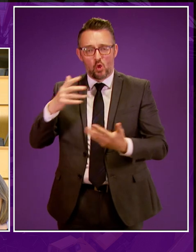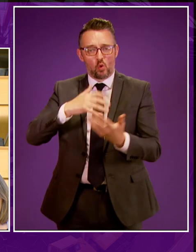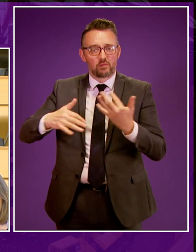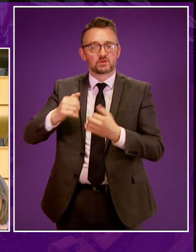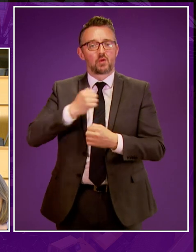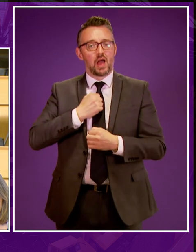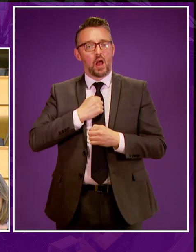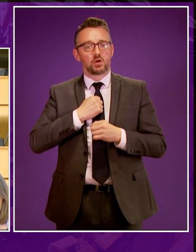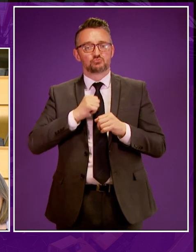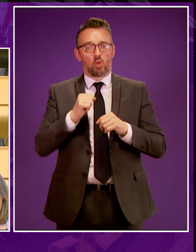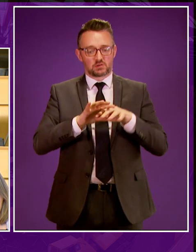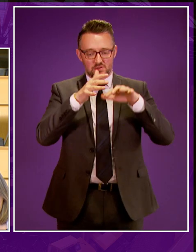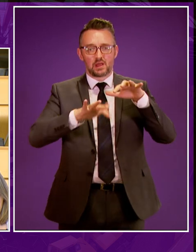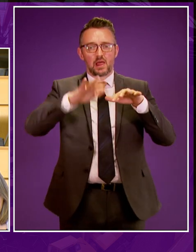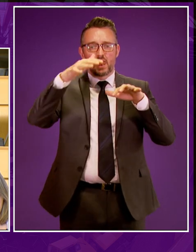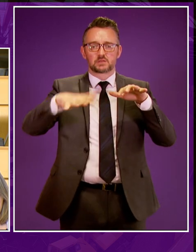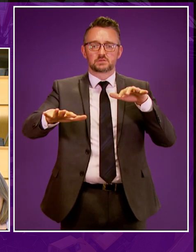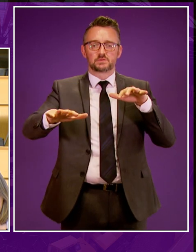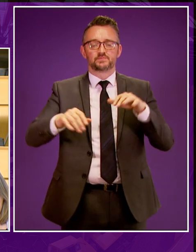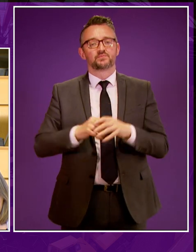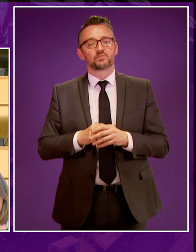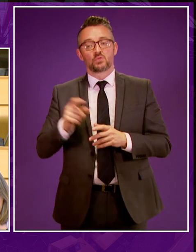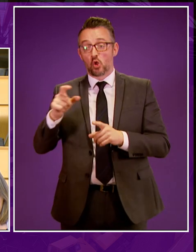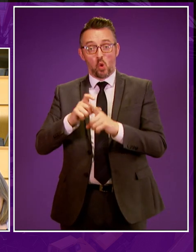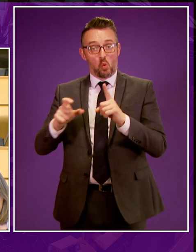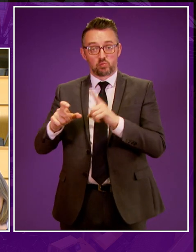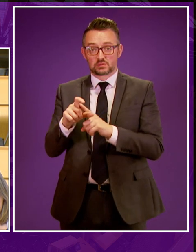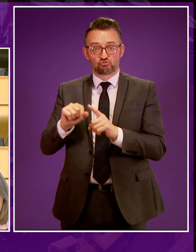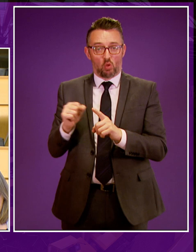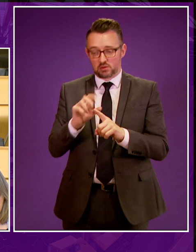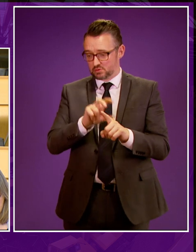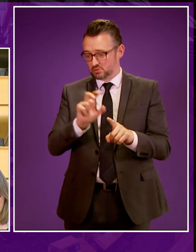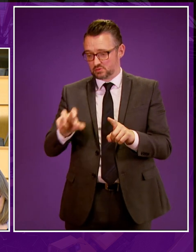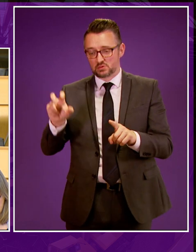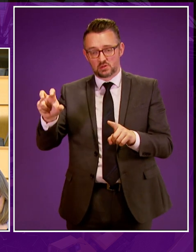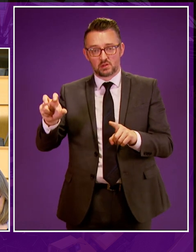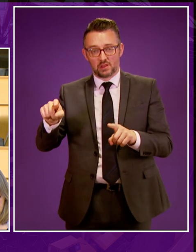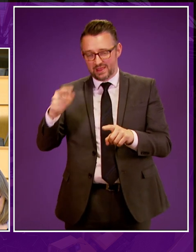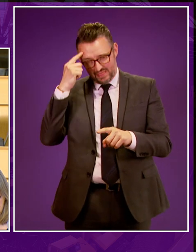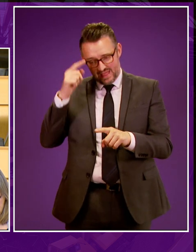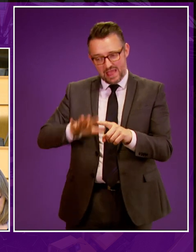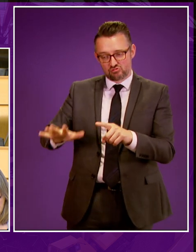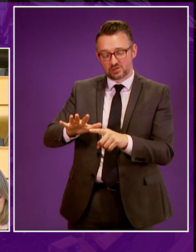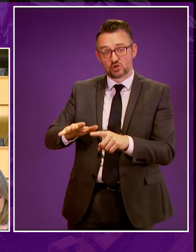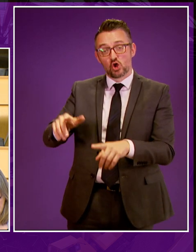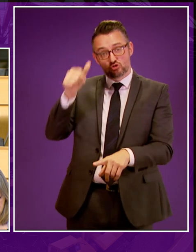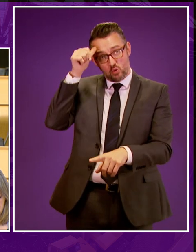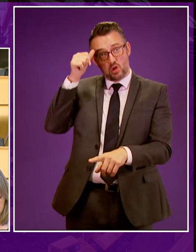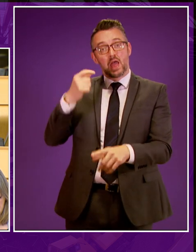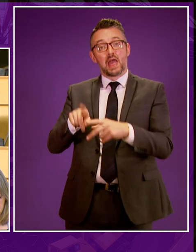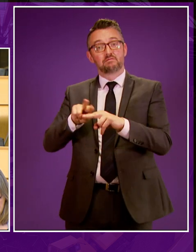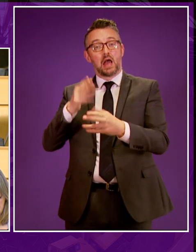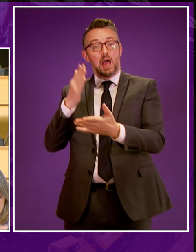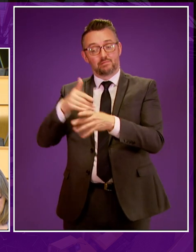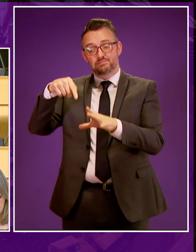our geology. And the communities on the frontline, in areas already licensed for unconventional gas, know what the impacts would